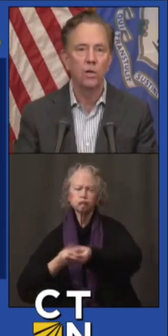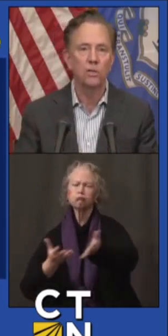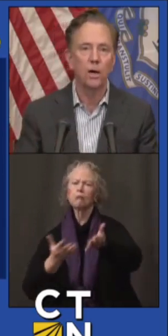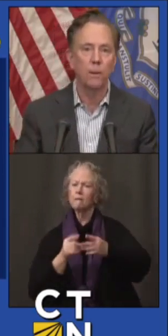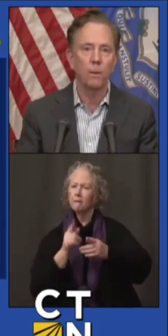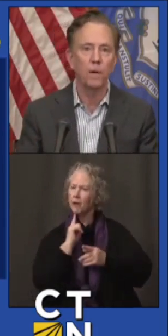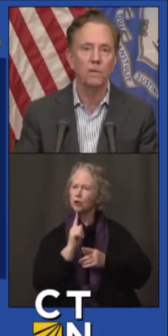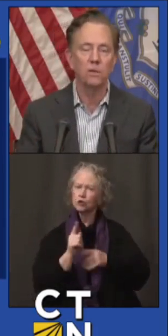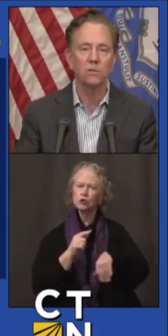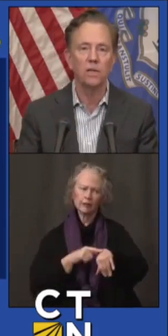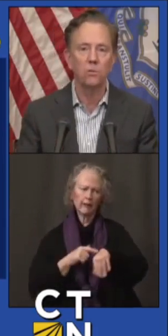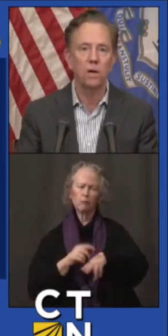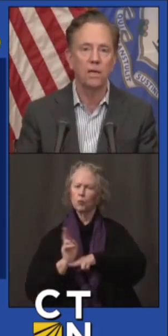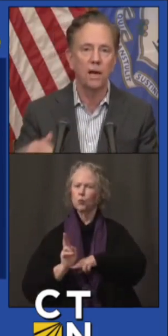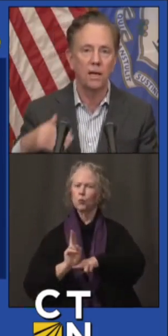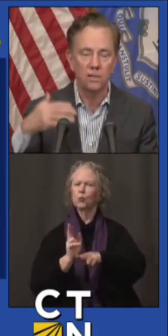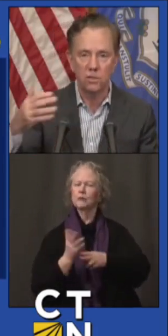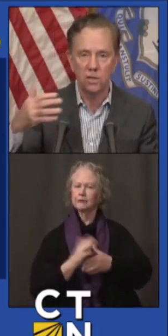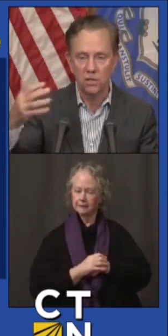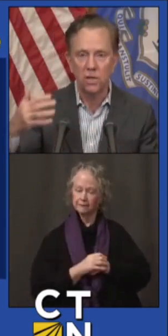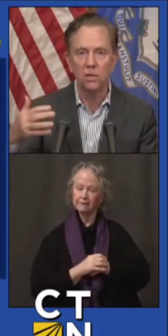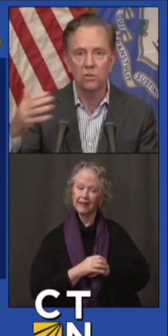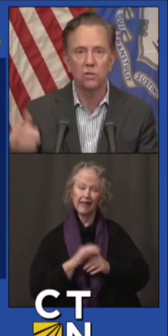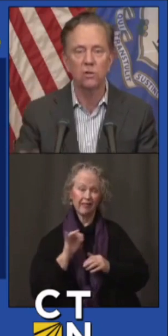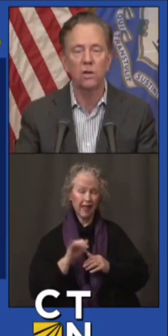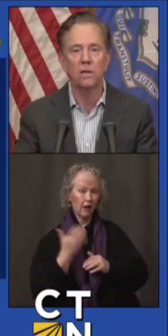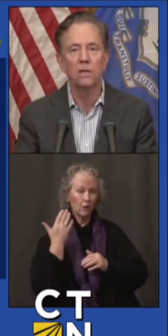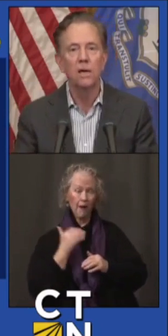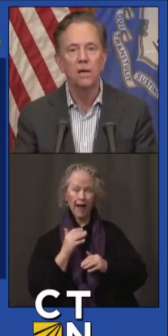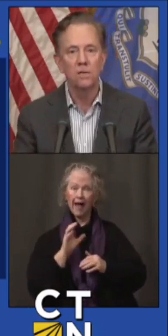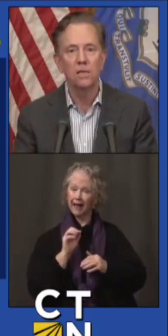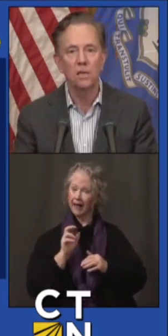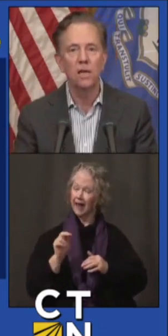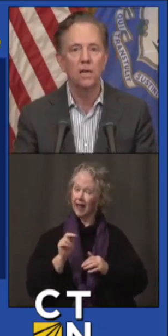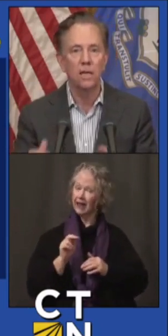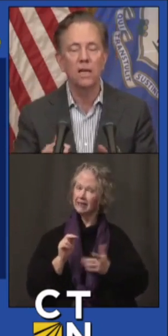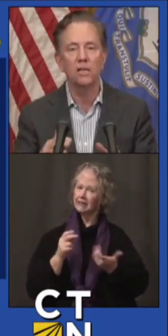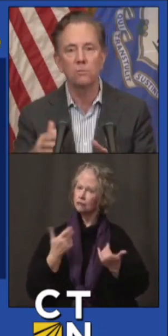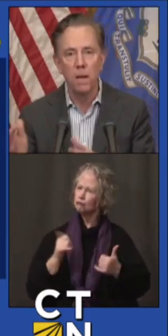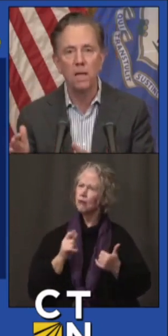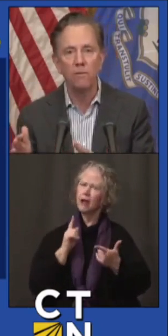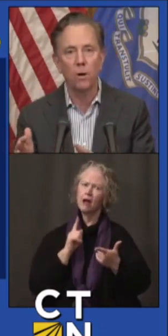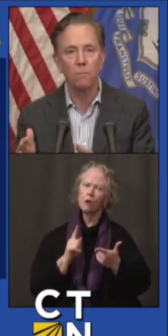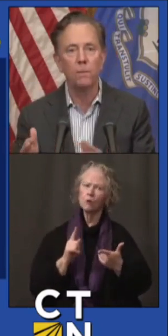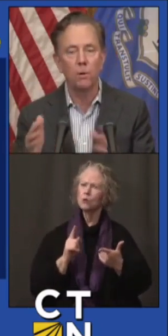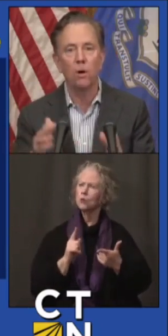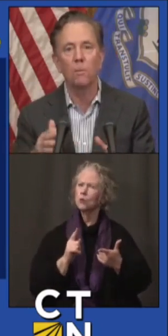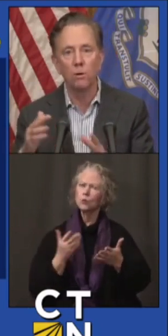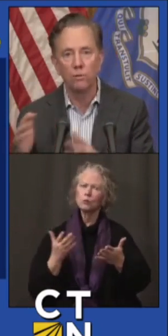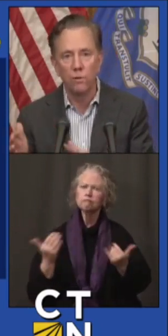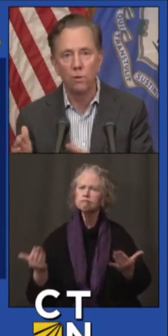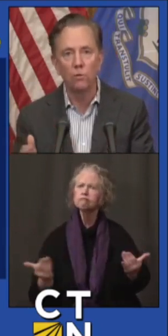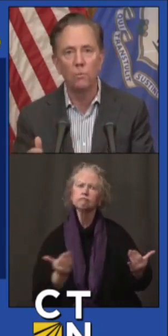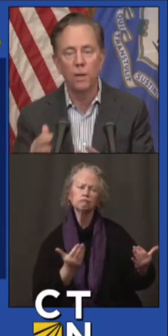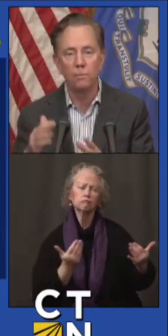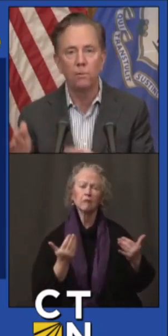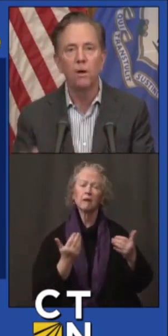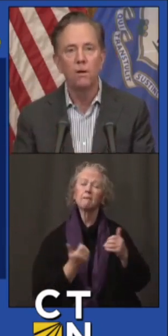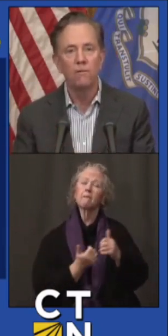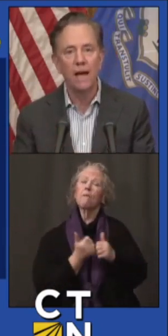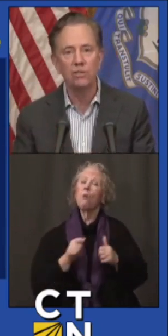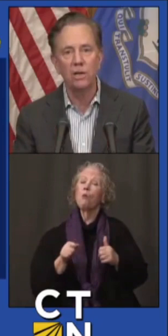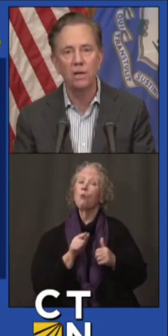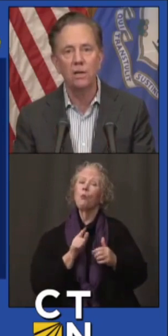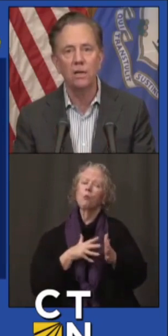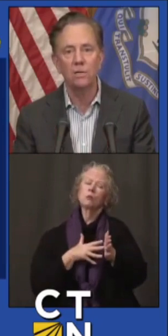on a timely basis. That's why Connecticut continues to try and take the lead in getting as many of our people, our most vulnerable people